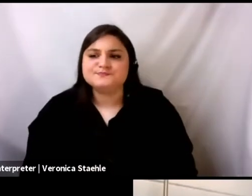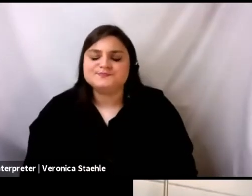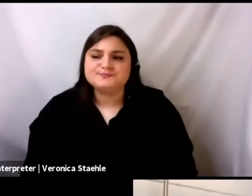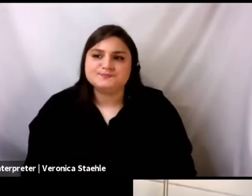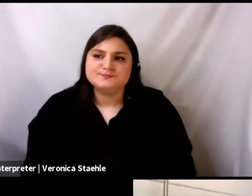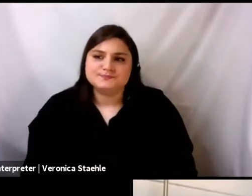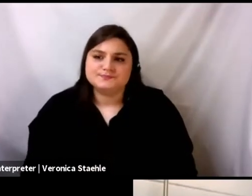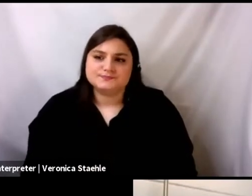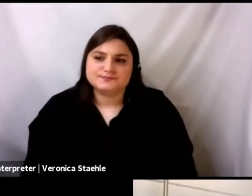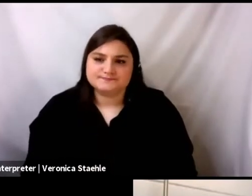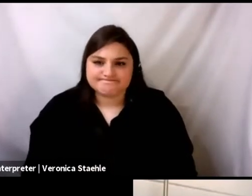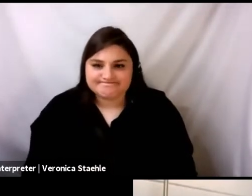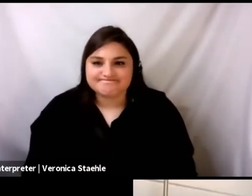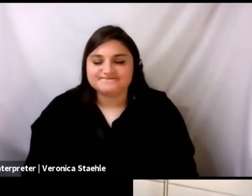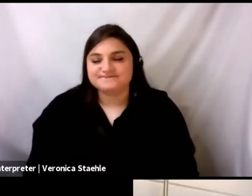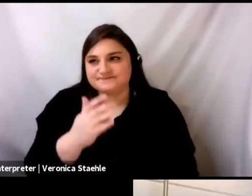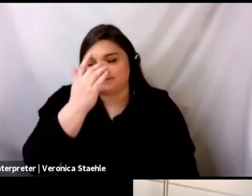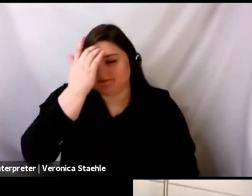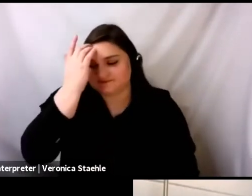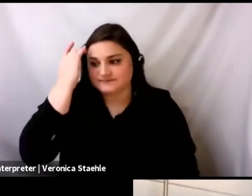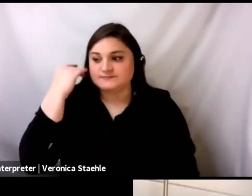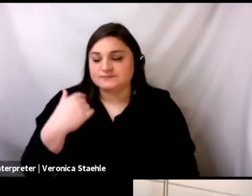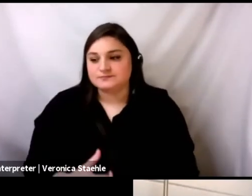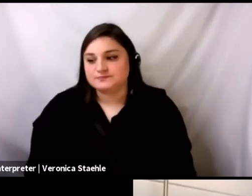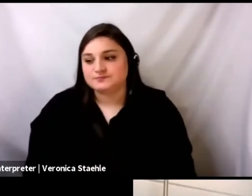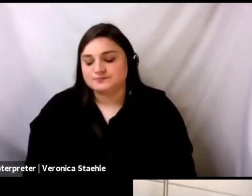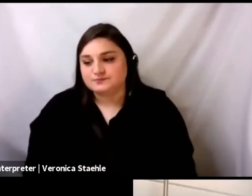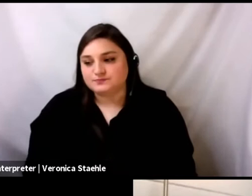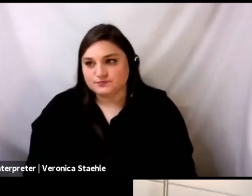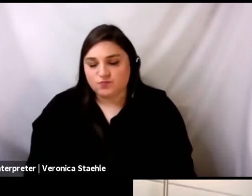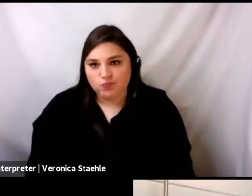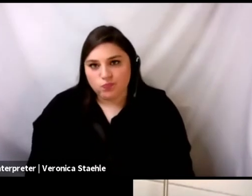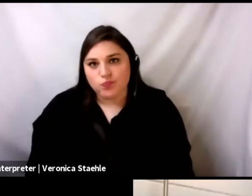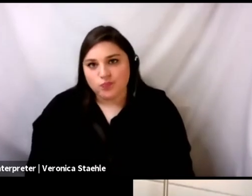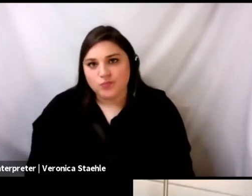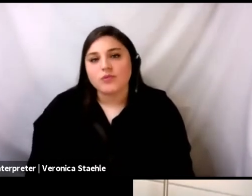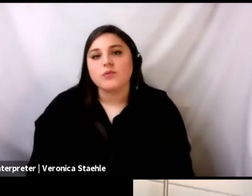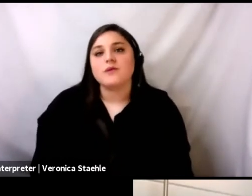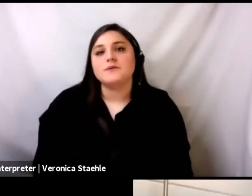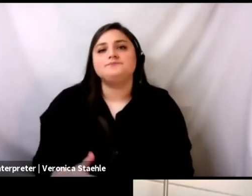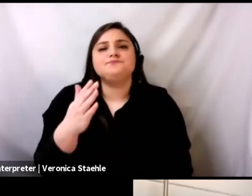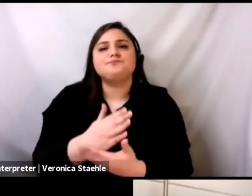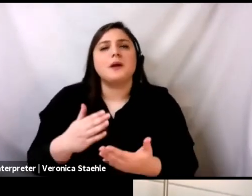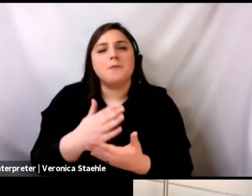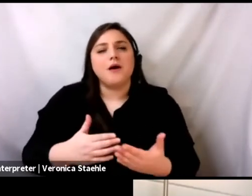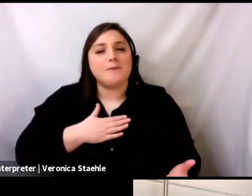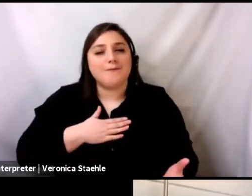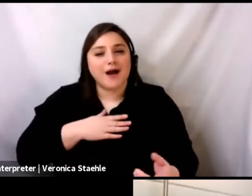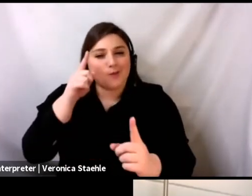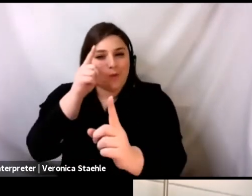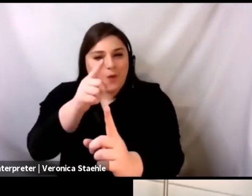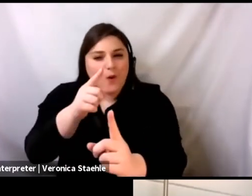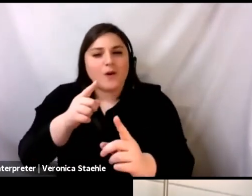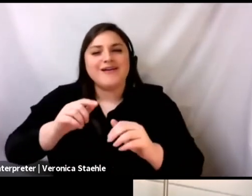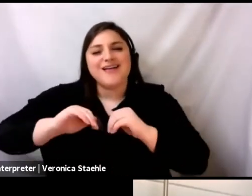part of, um, part of, part of the goal for me is trying to figure out how to bring, how to translate this, the